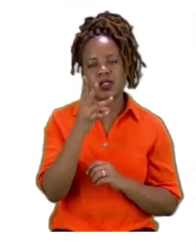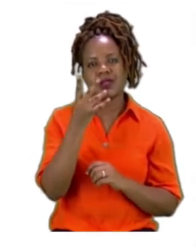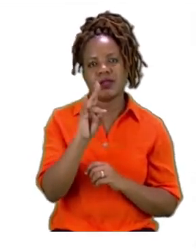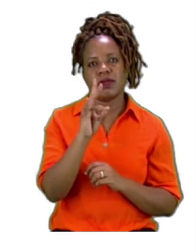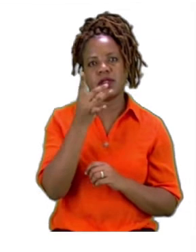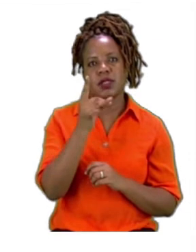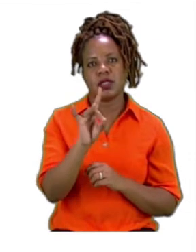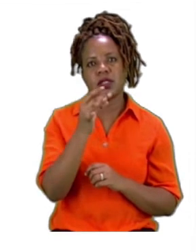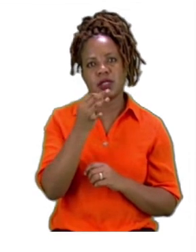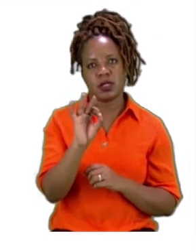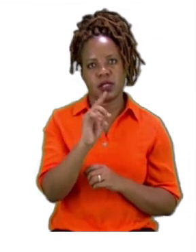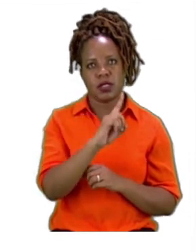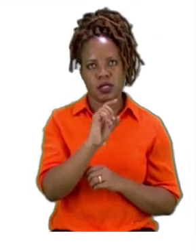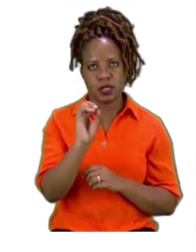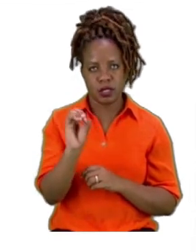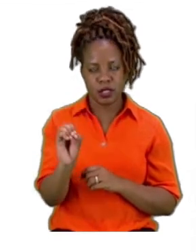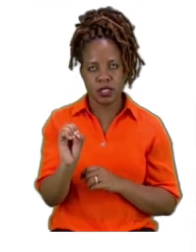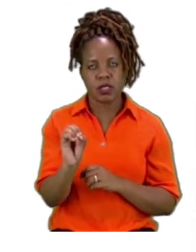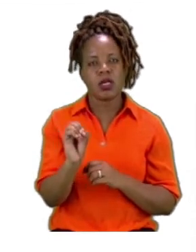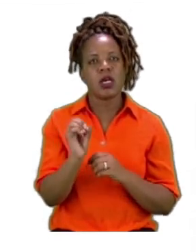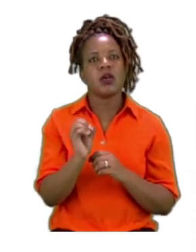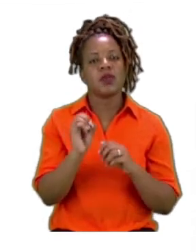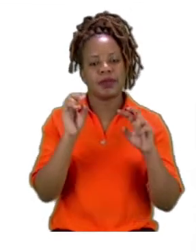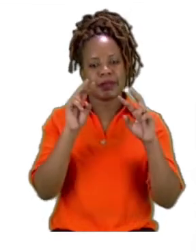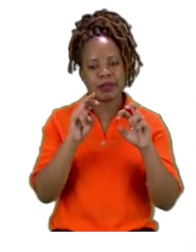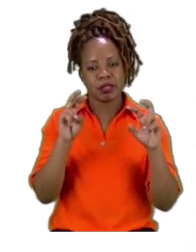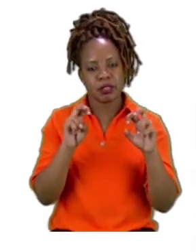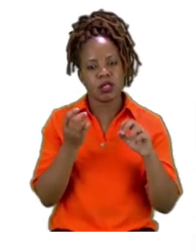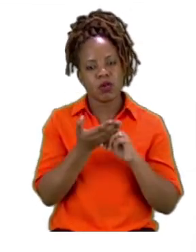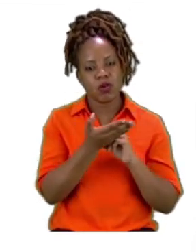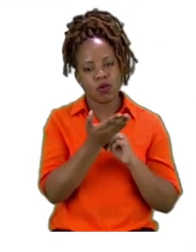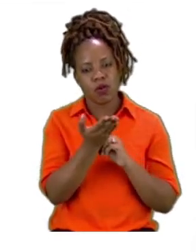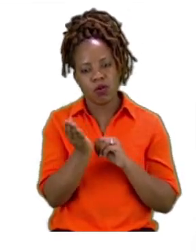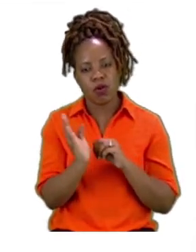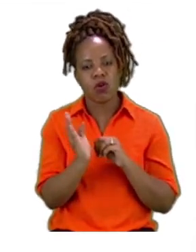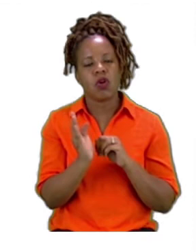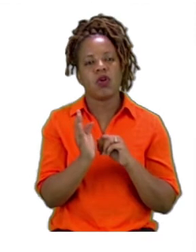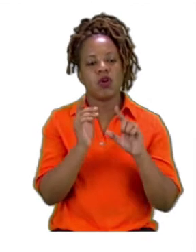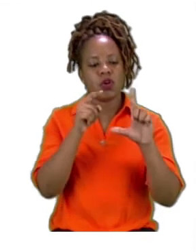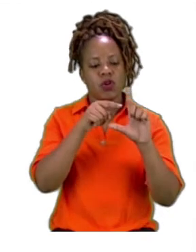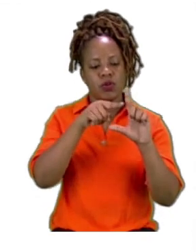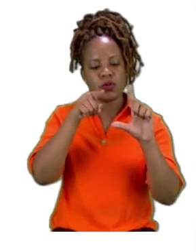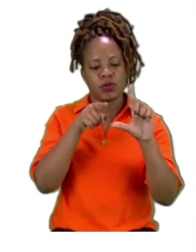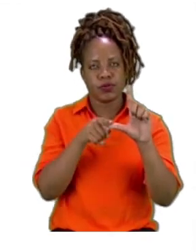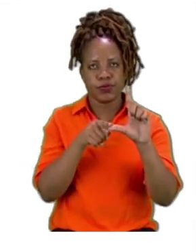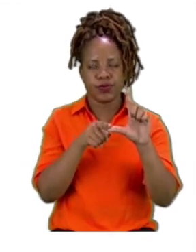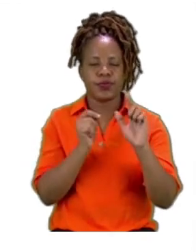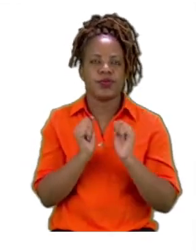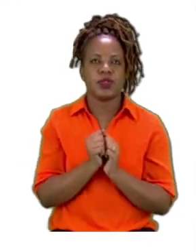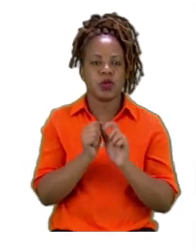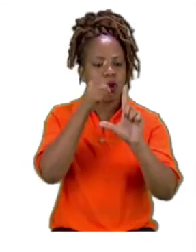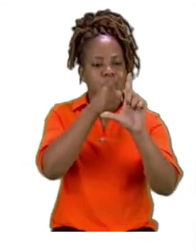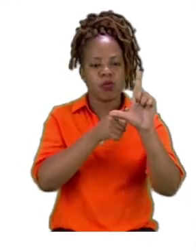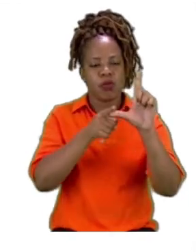but for the angles. And I want you to please take your time with this one. Make